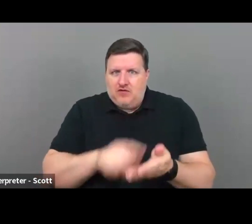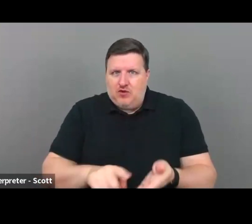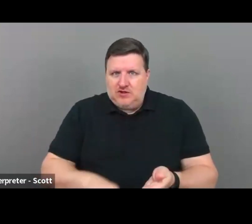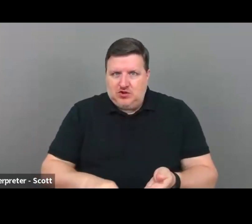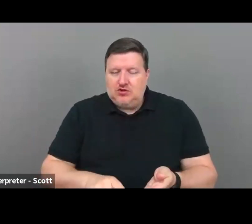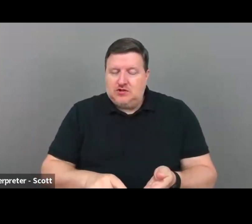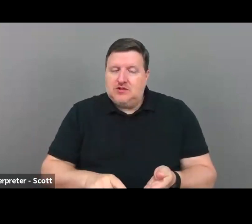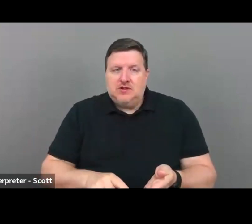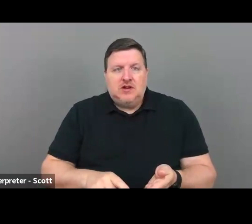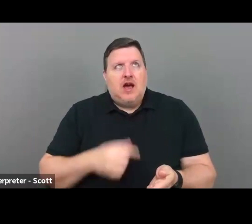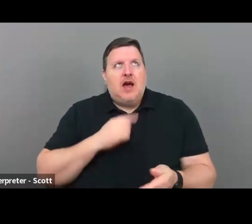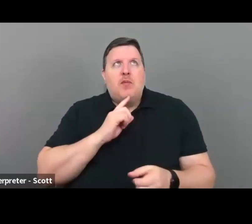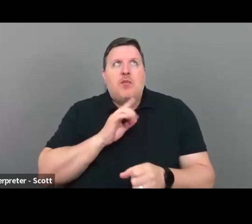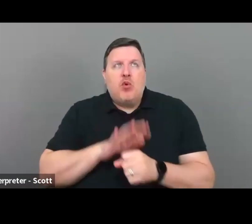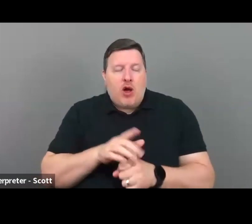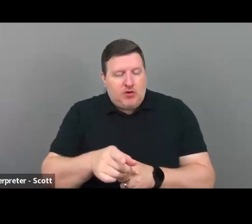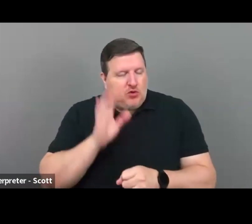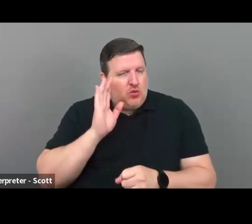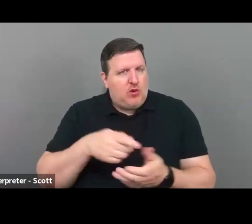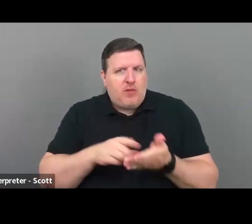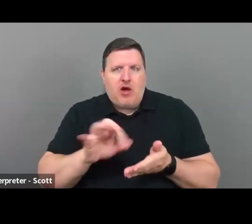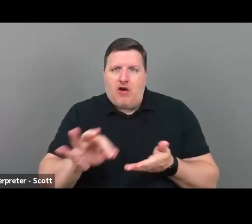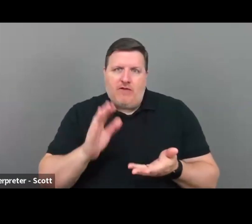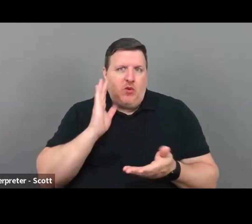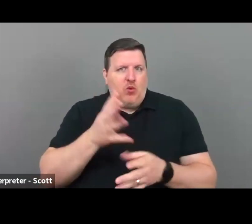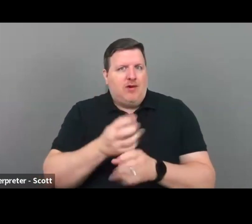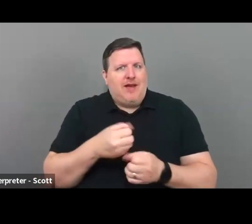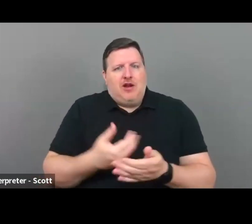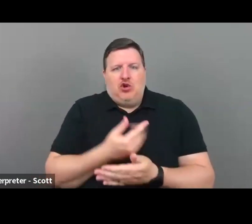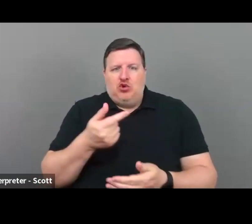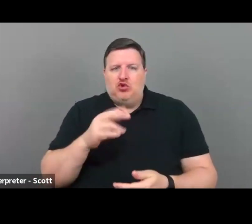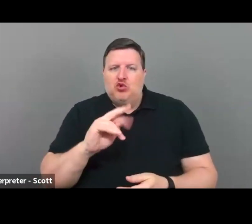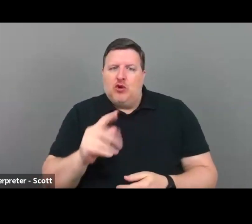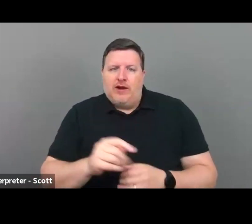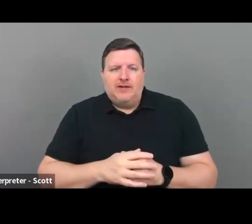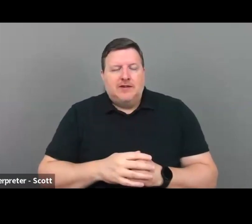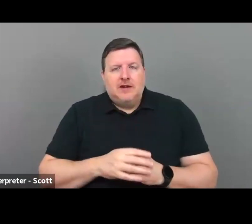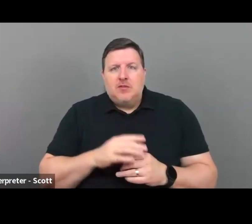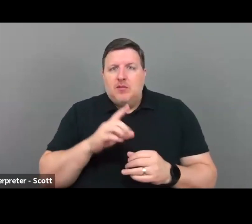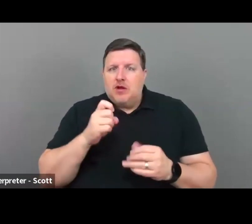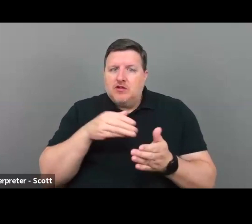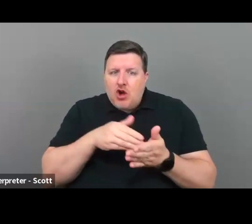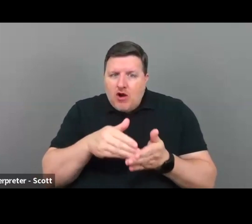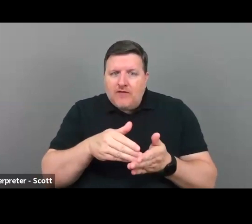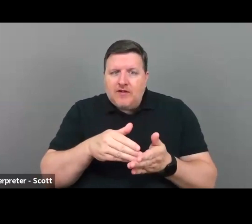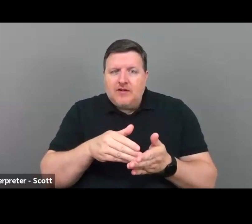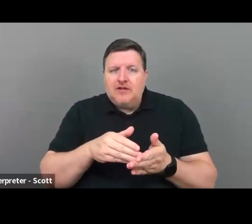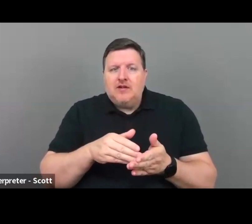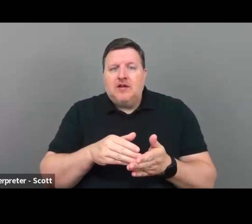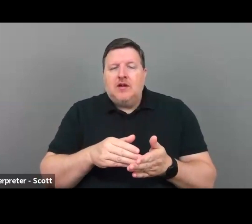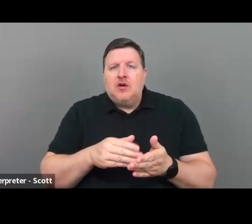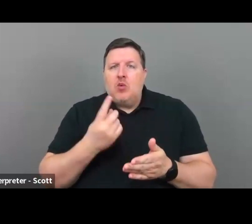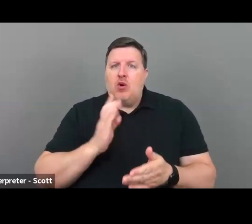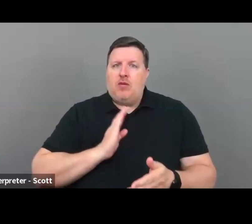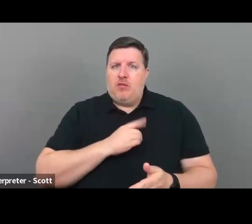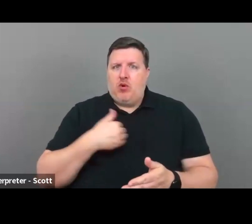I promise you will get you a new grant because oftentimes, um, one board member